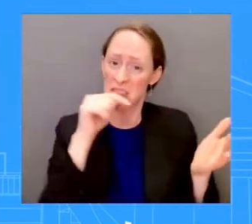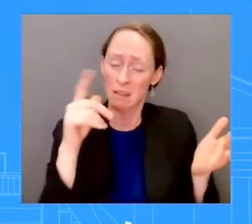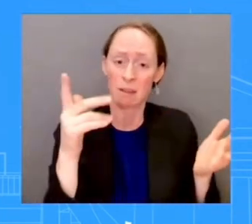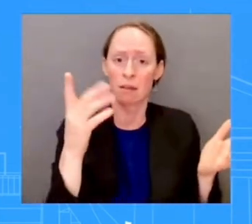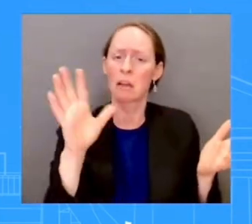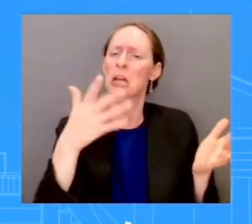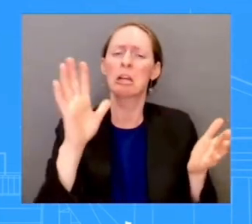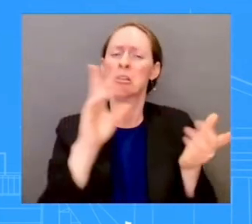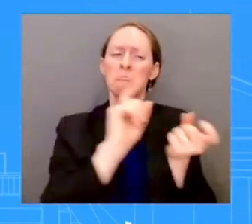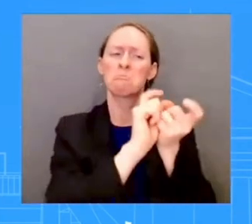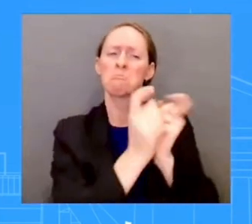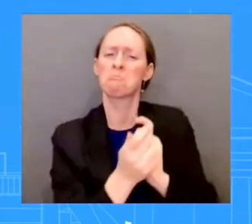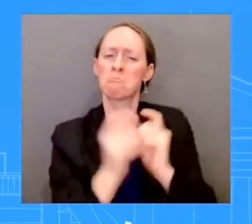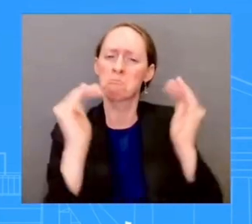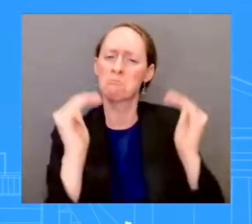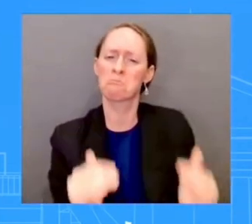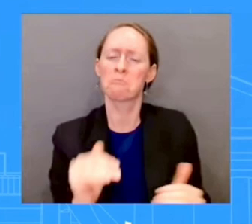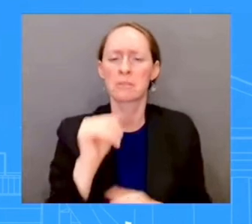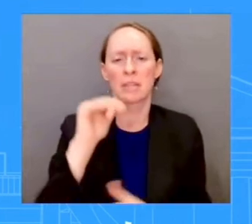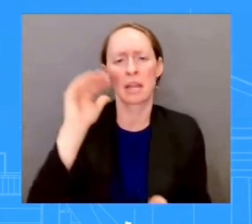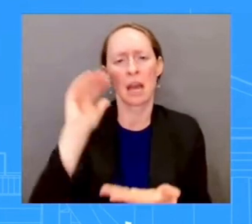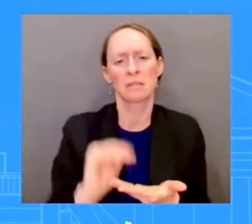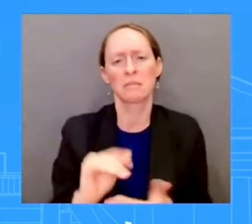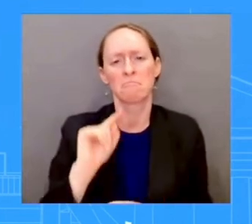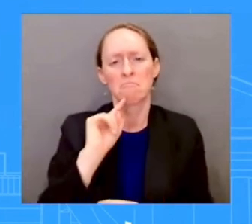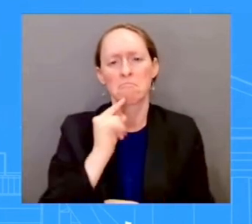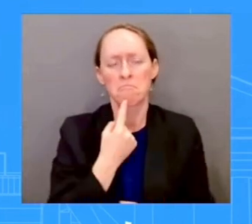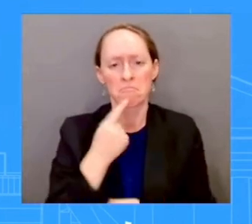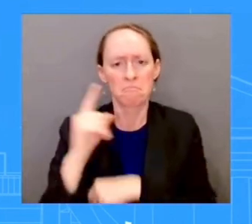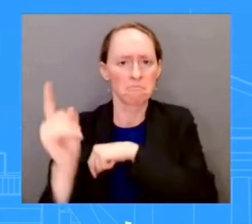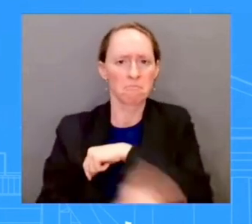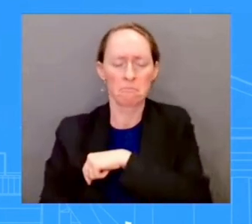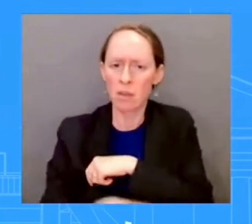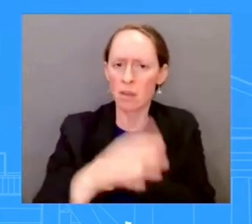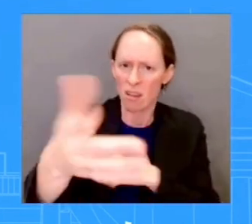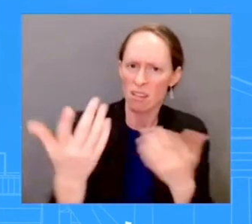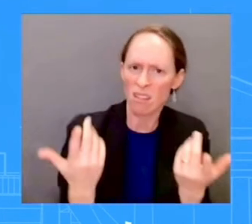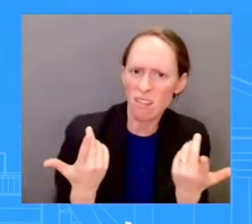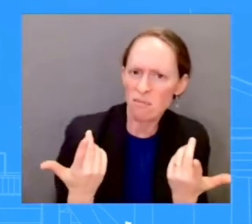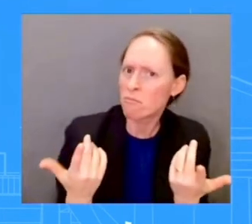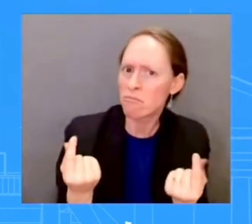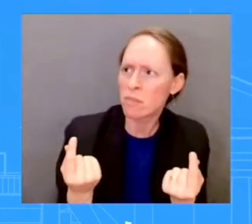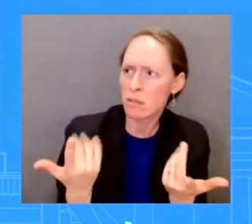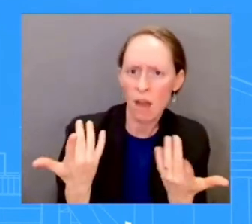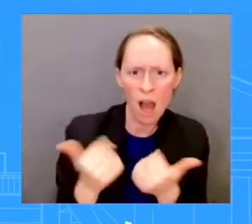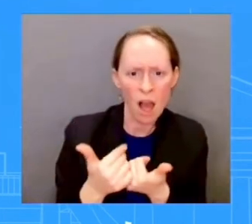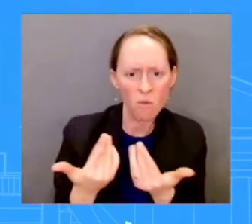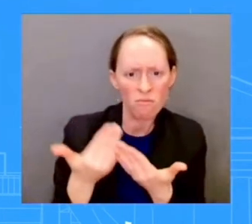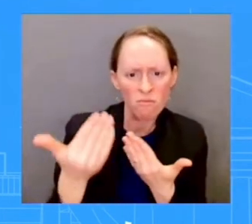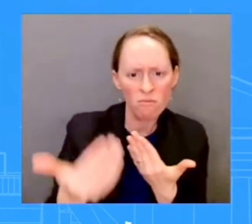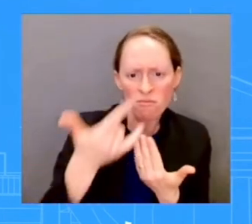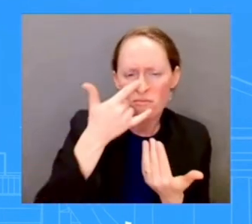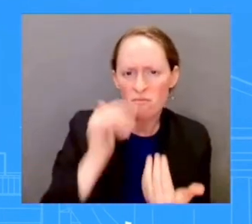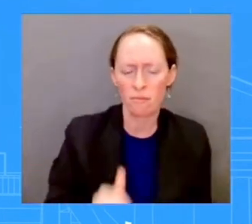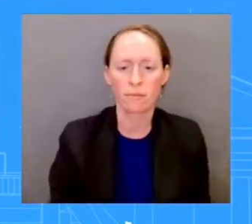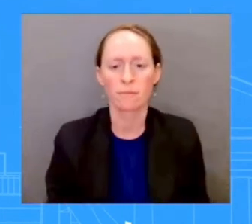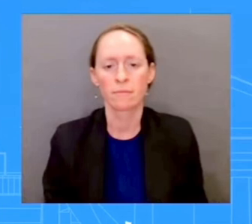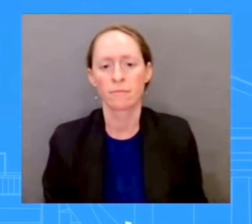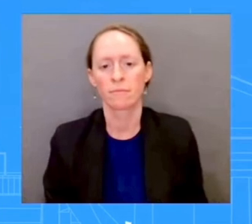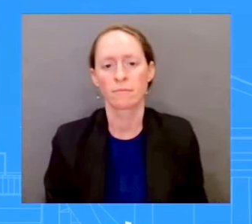before, so just so that everybody's clear, the President asked the Secretary of HHS and also the Attorney General to initiate